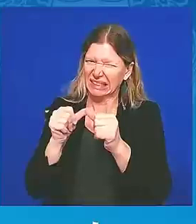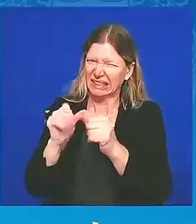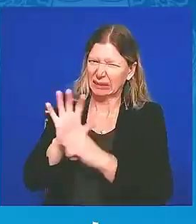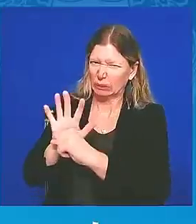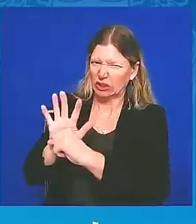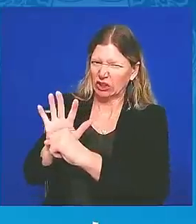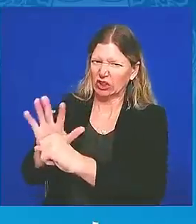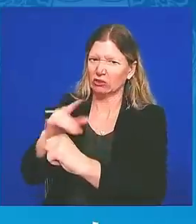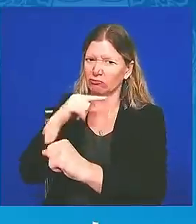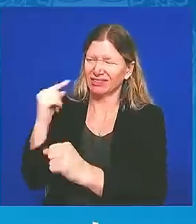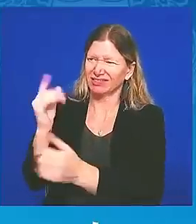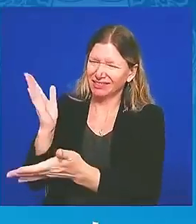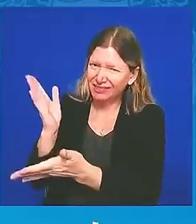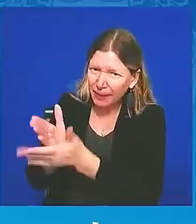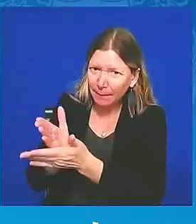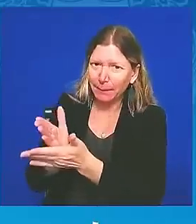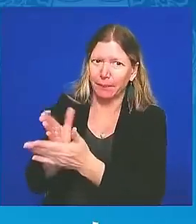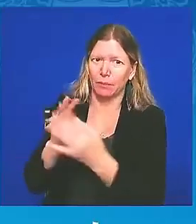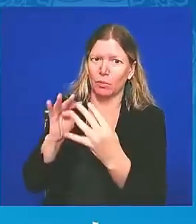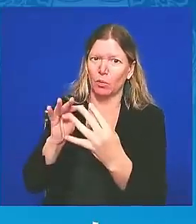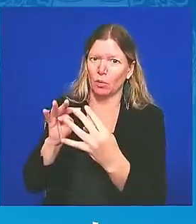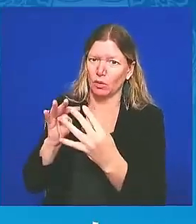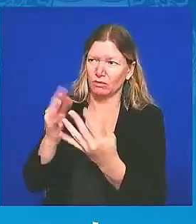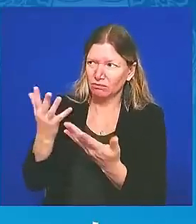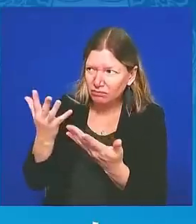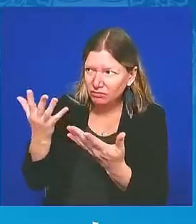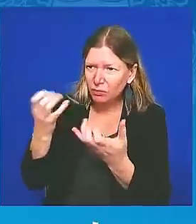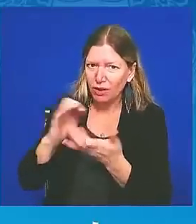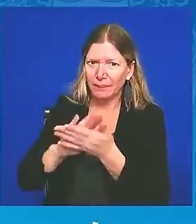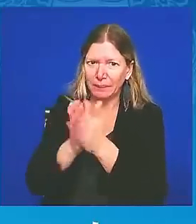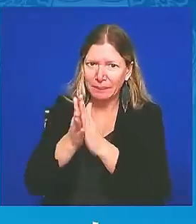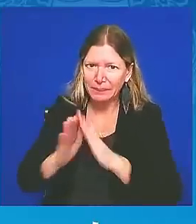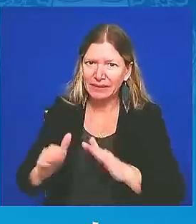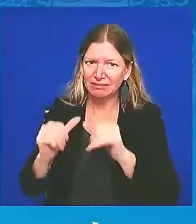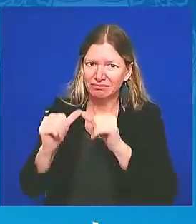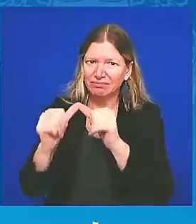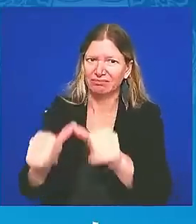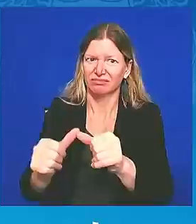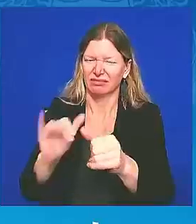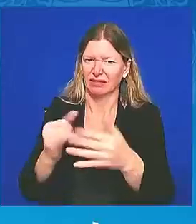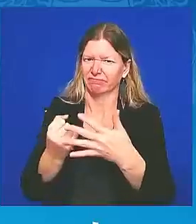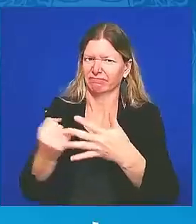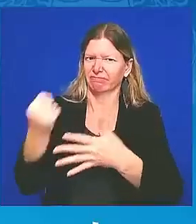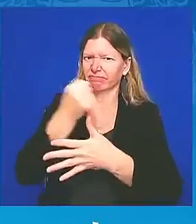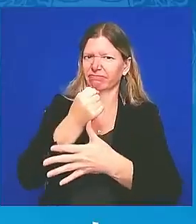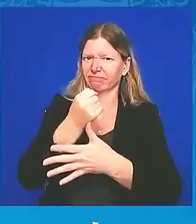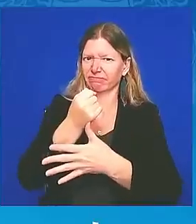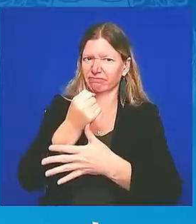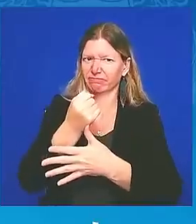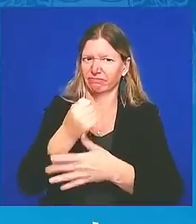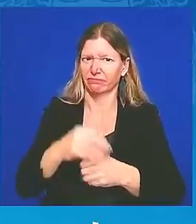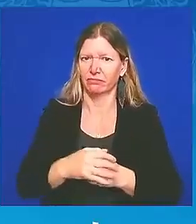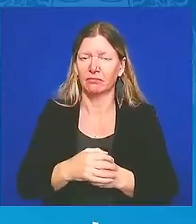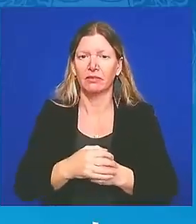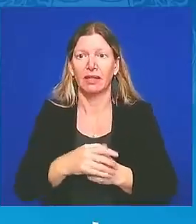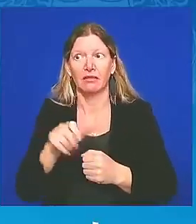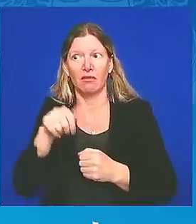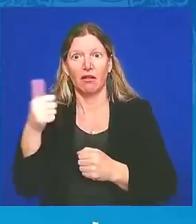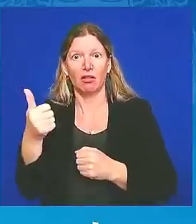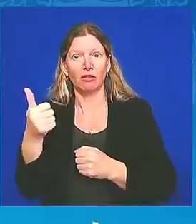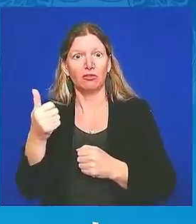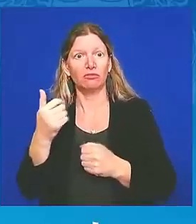a top priority for us and for other freedom-loving nations to achieve not a freezing, but real,